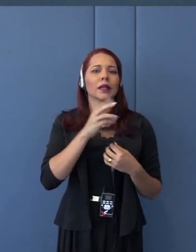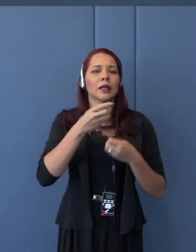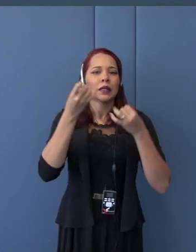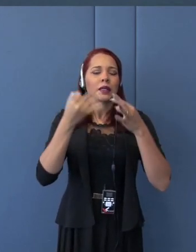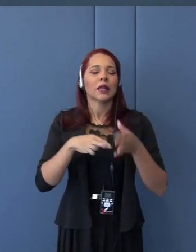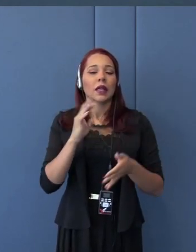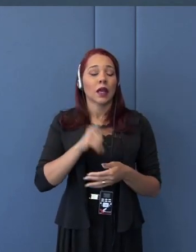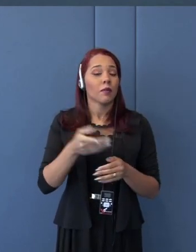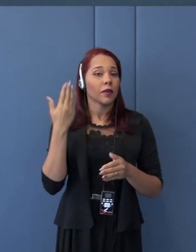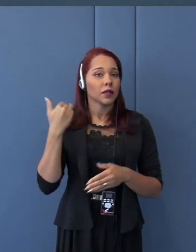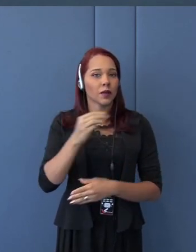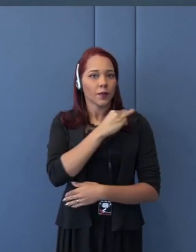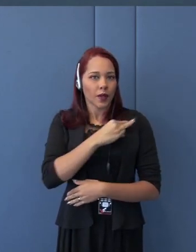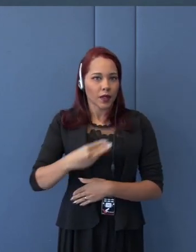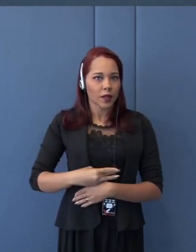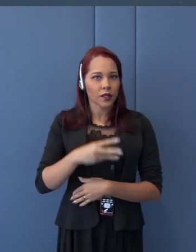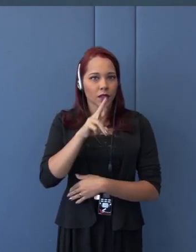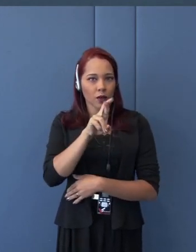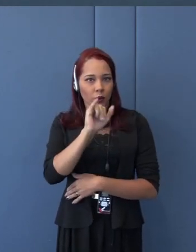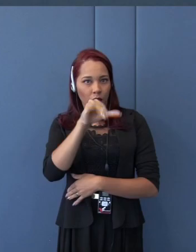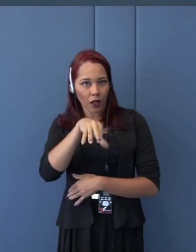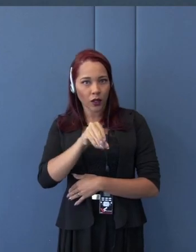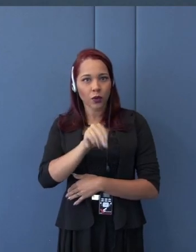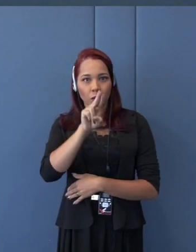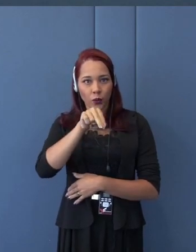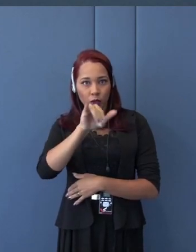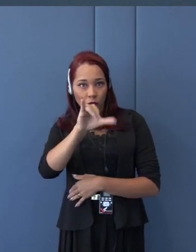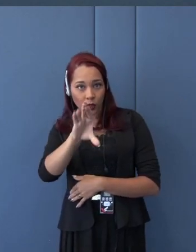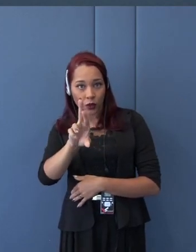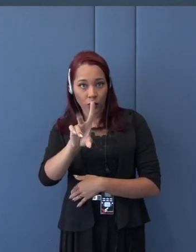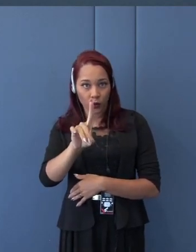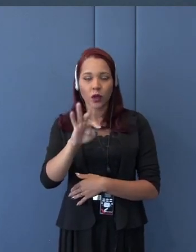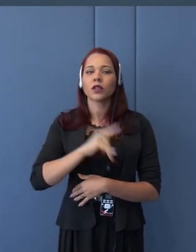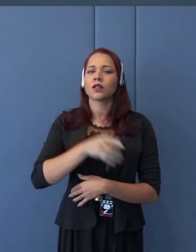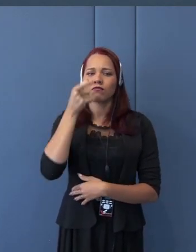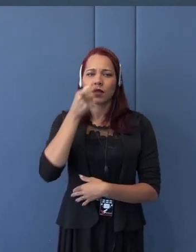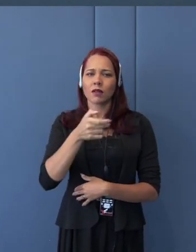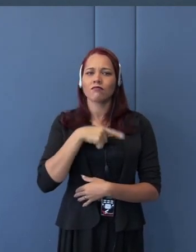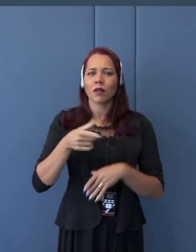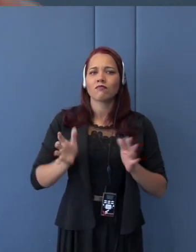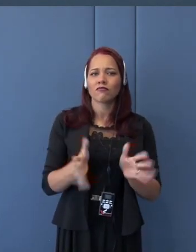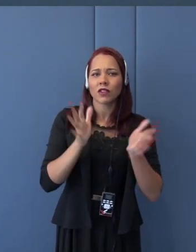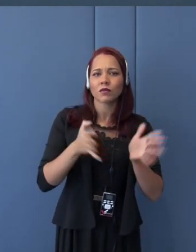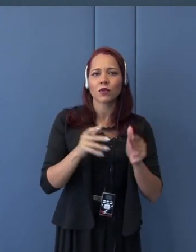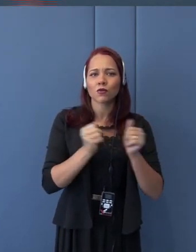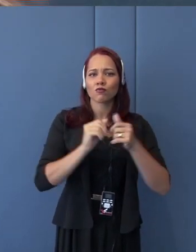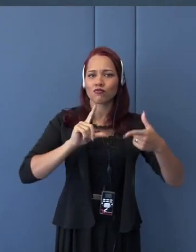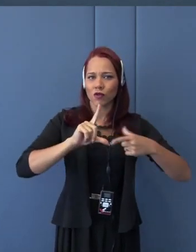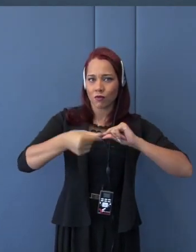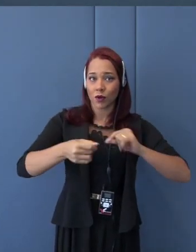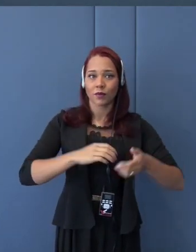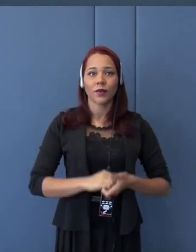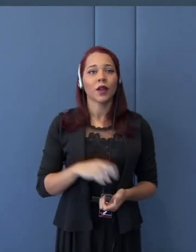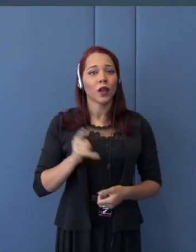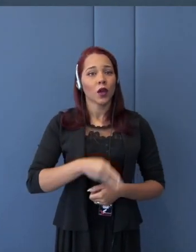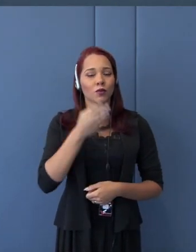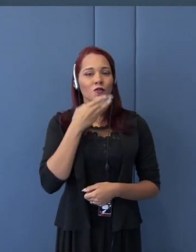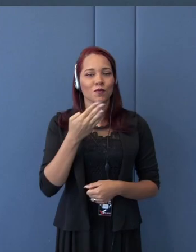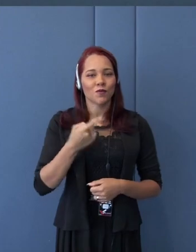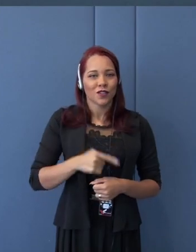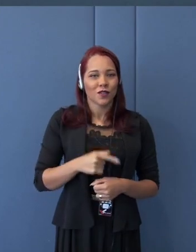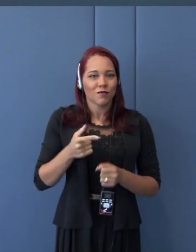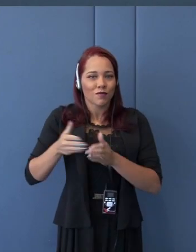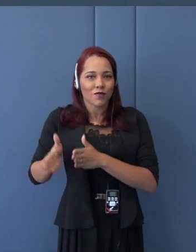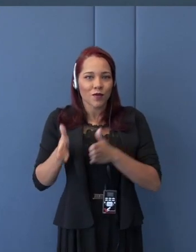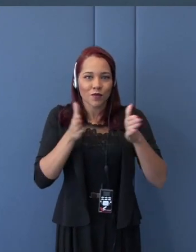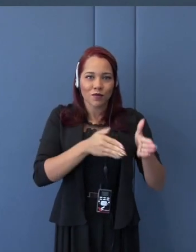very much interested in having Japanese investment. So she was a kind of promoter to bring Japanese investment